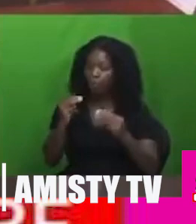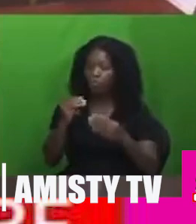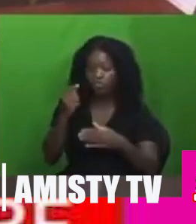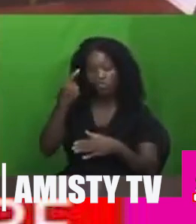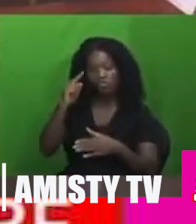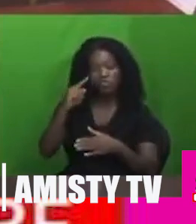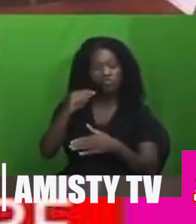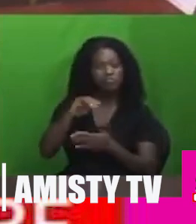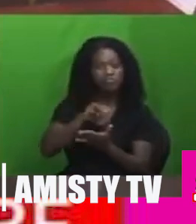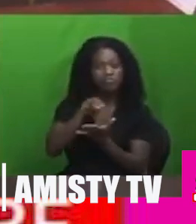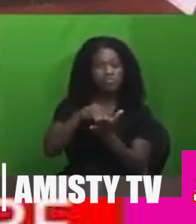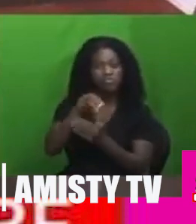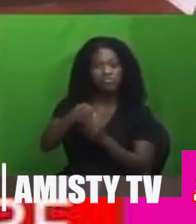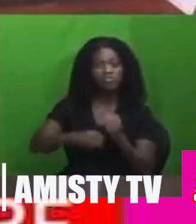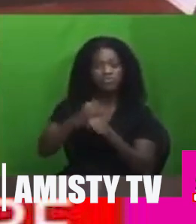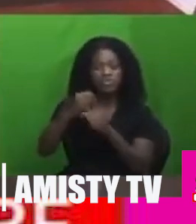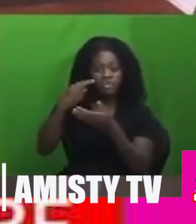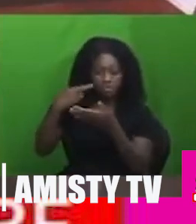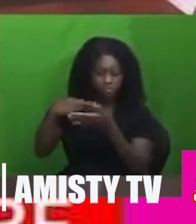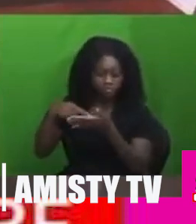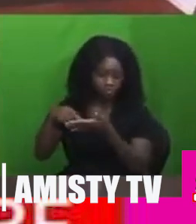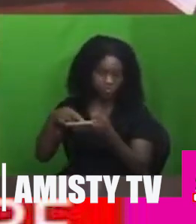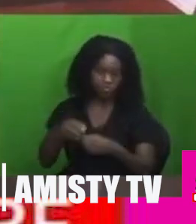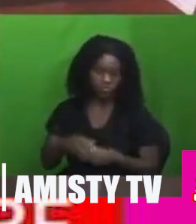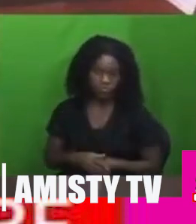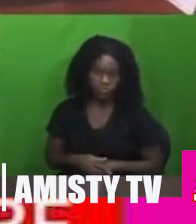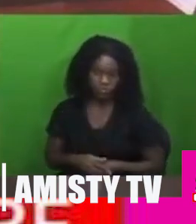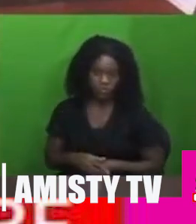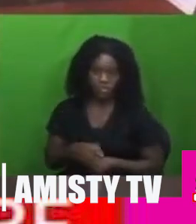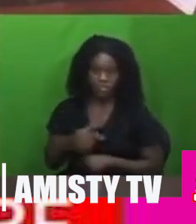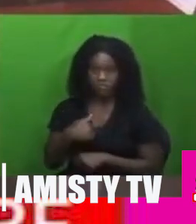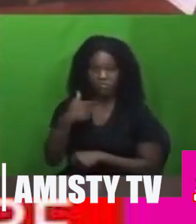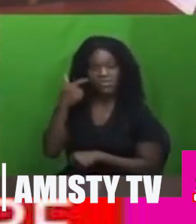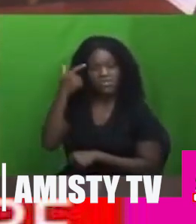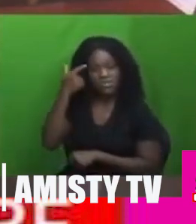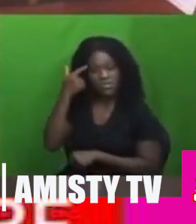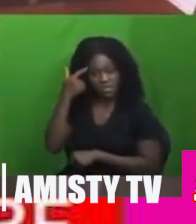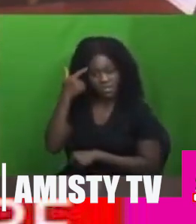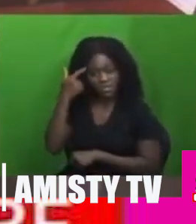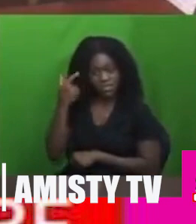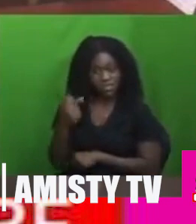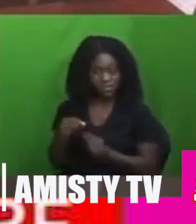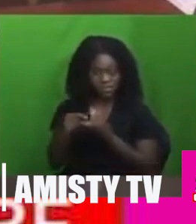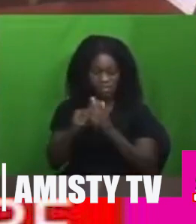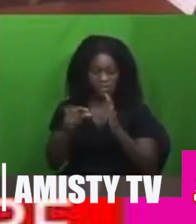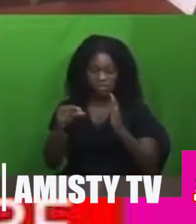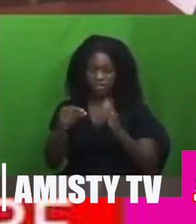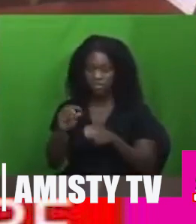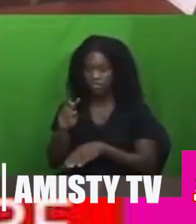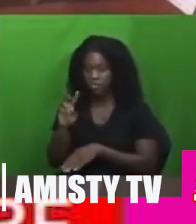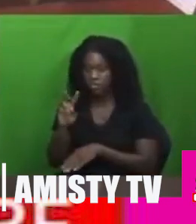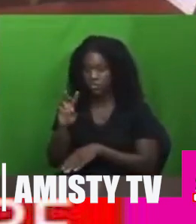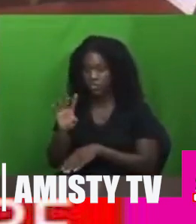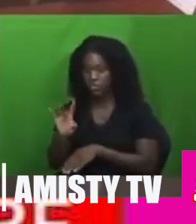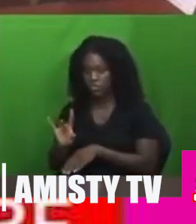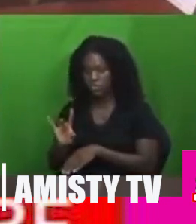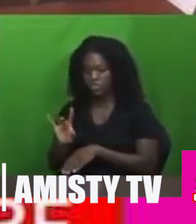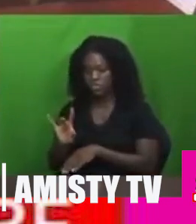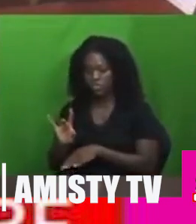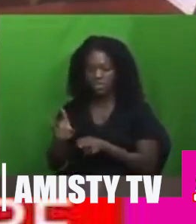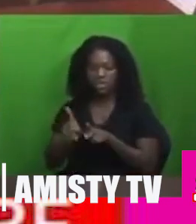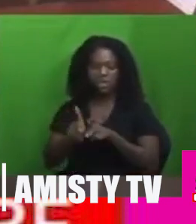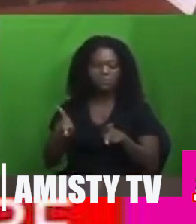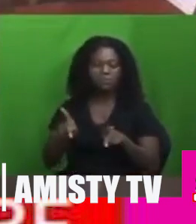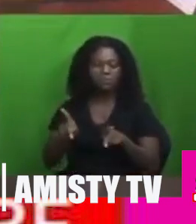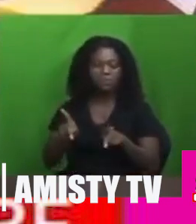media review. Mr. Speaker, I'm of the view that Section 28 of the Public Financial